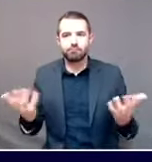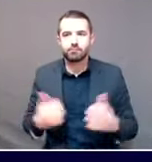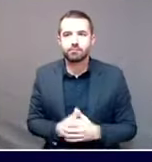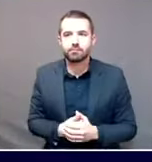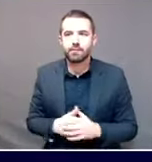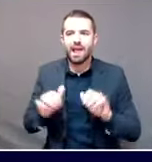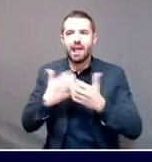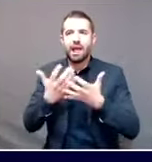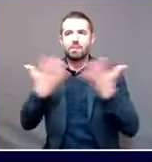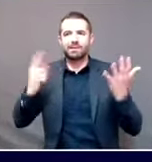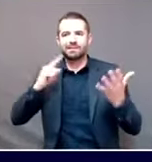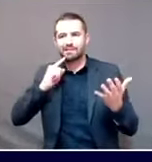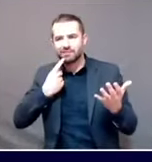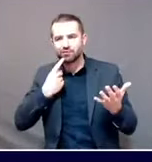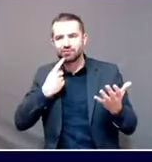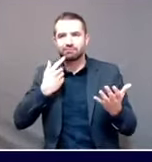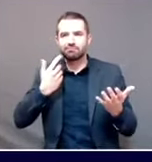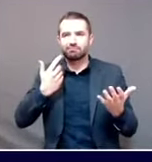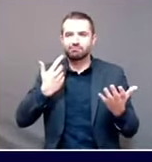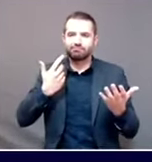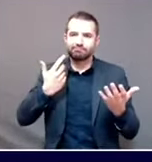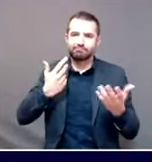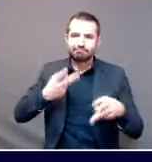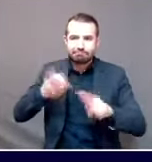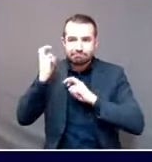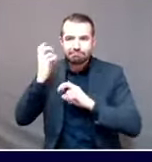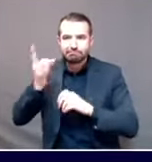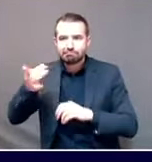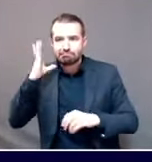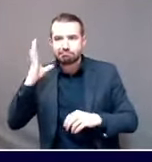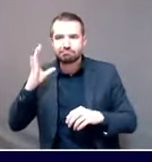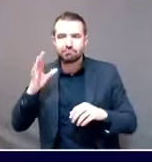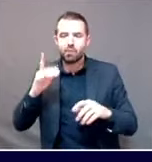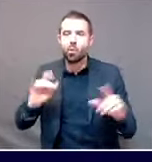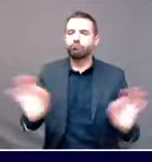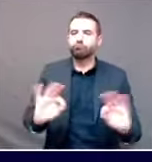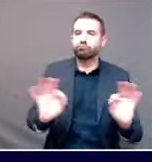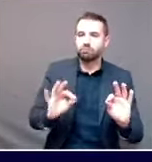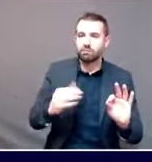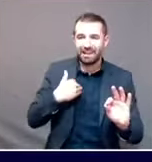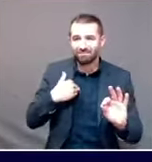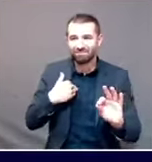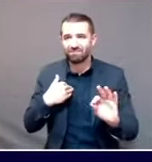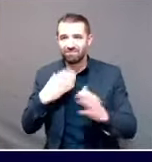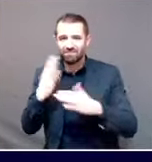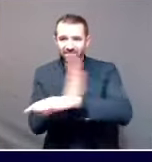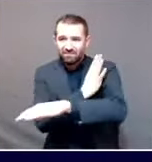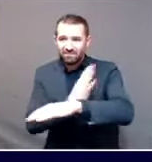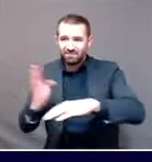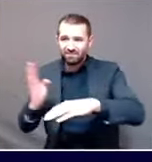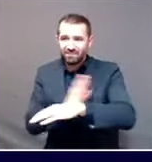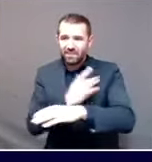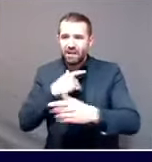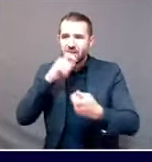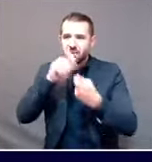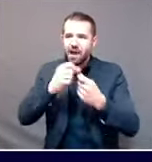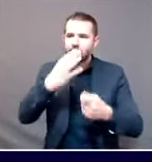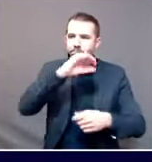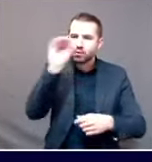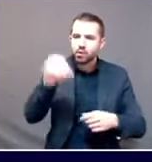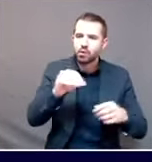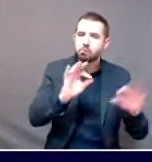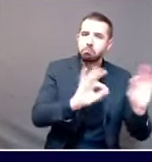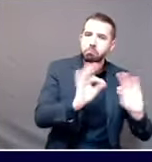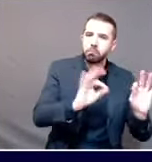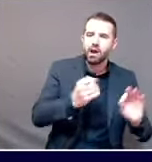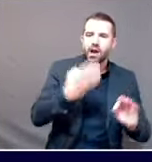percentage of people have a mild case? What percentage have it severely and what percentage may have it somewhere in the middle? Sure,